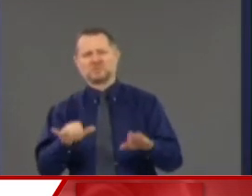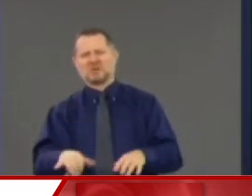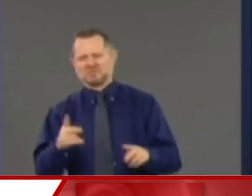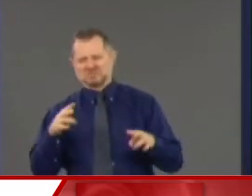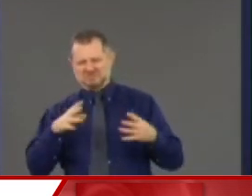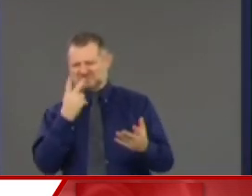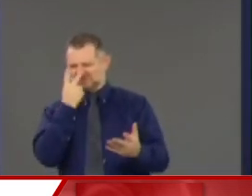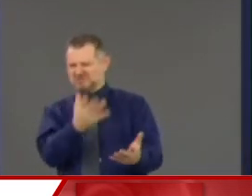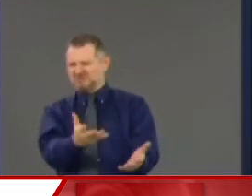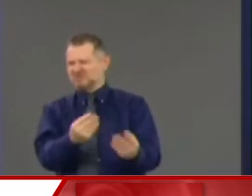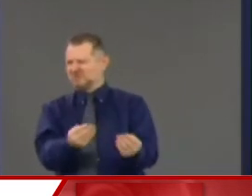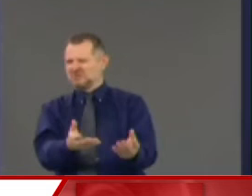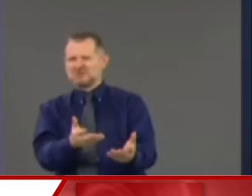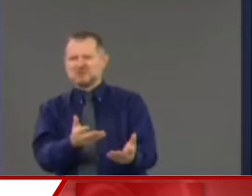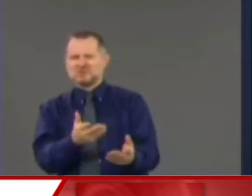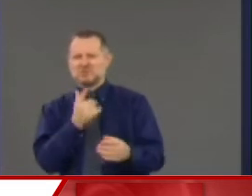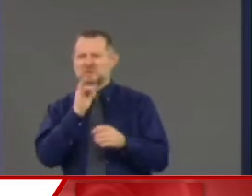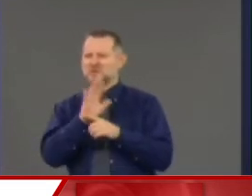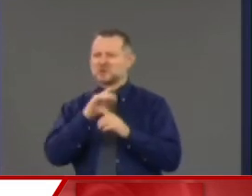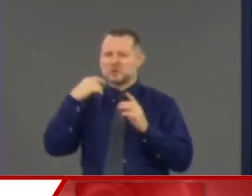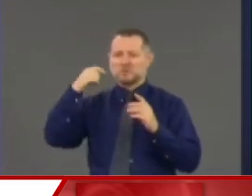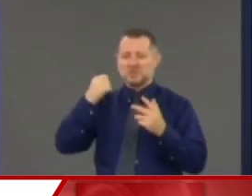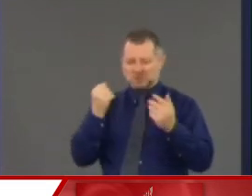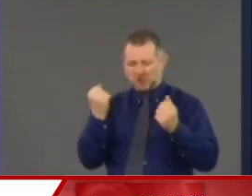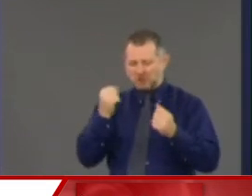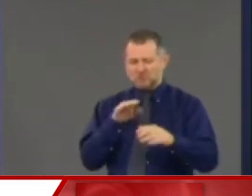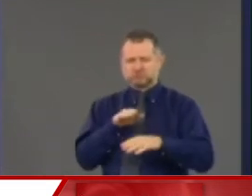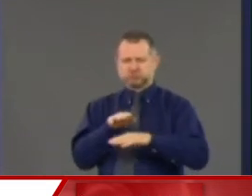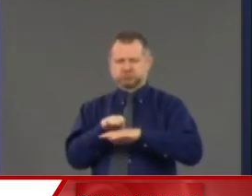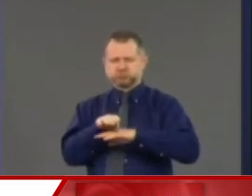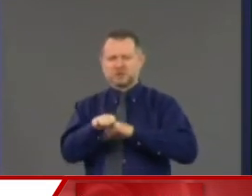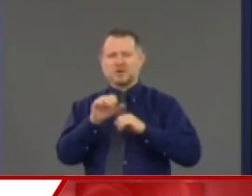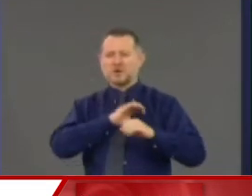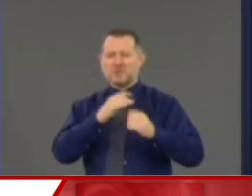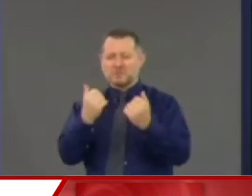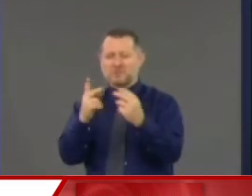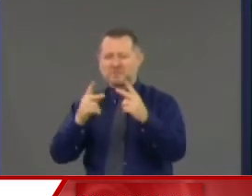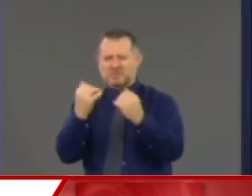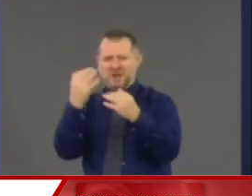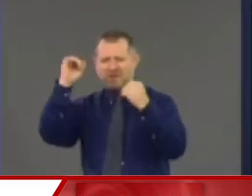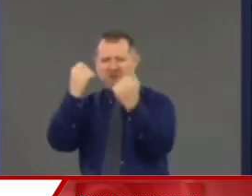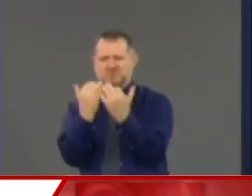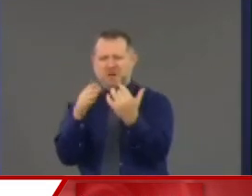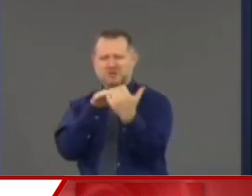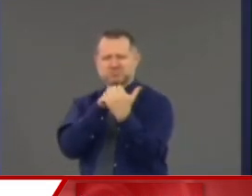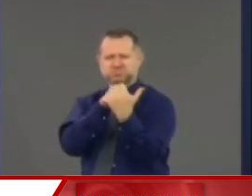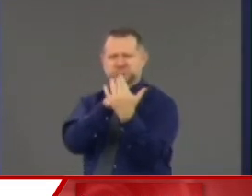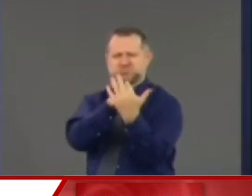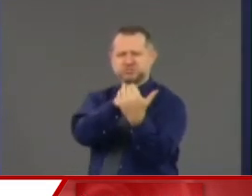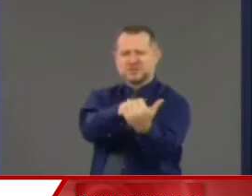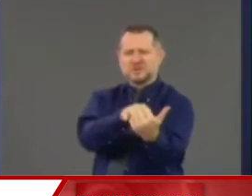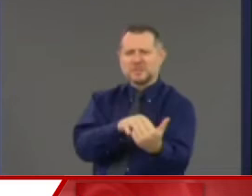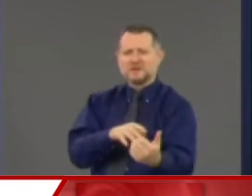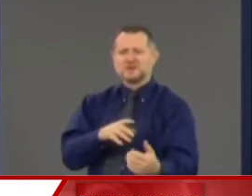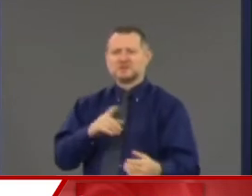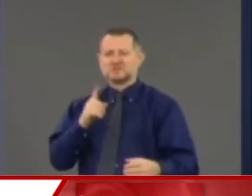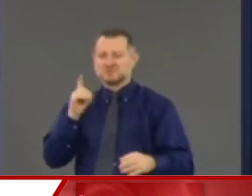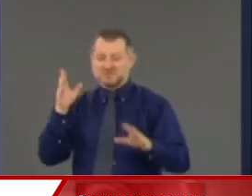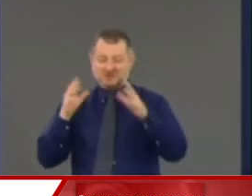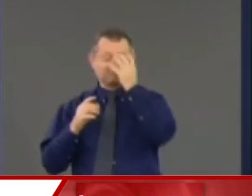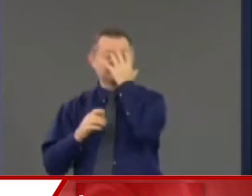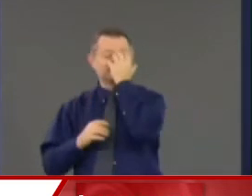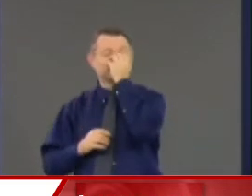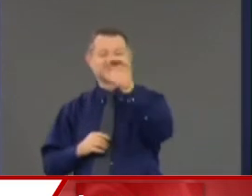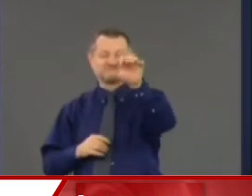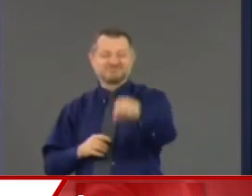The video of the car driving into the crowd. The video of the pepper spray after removing the mask. The woman getting